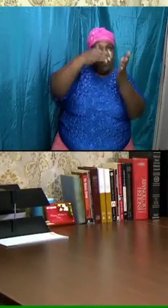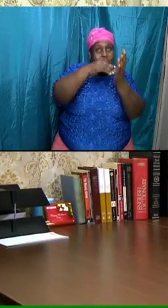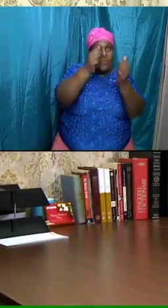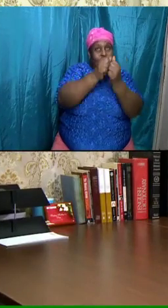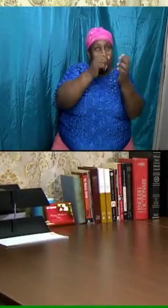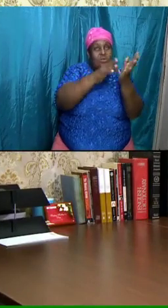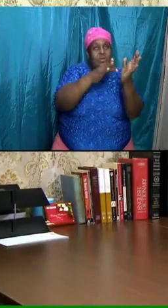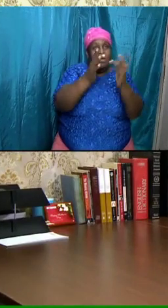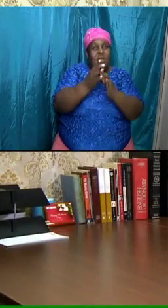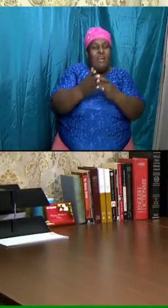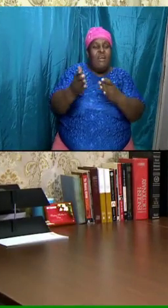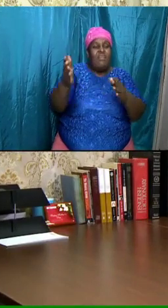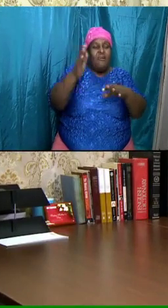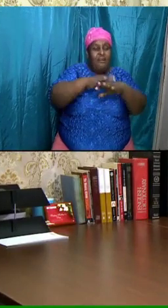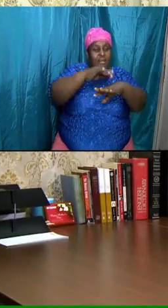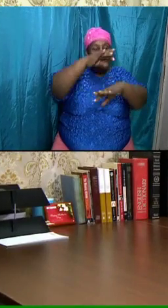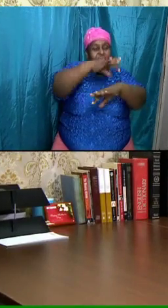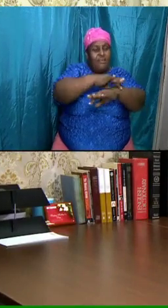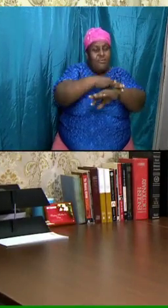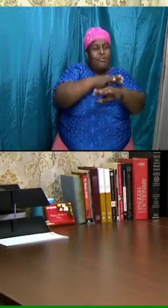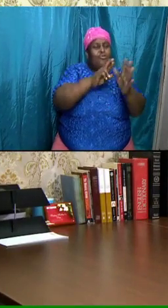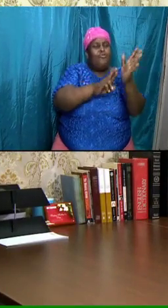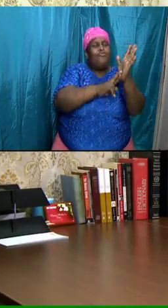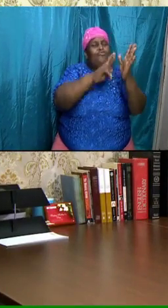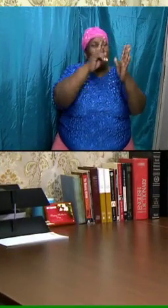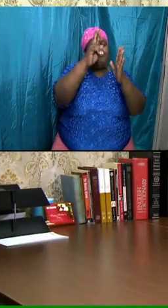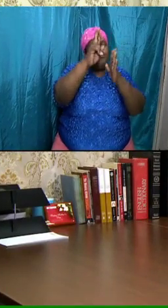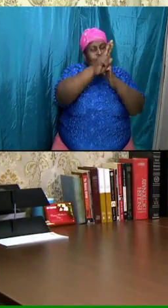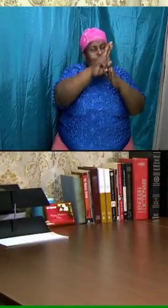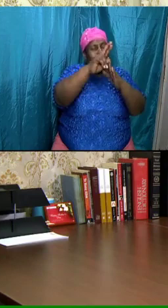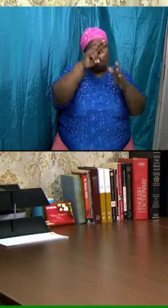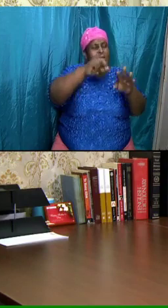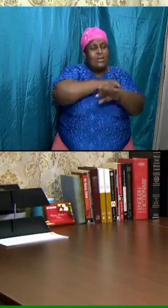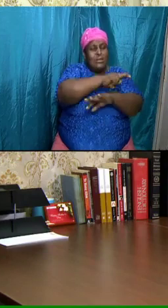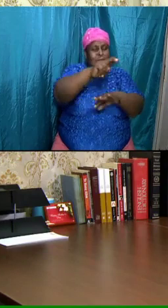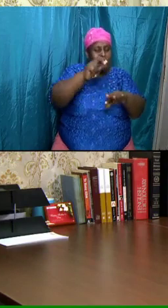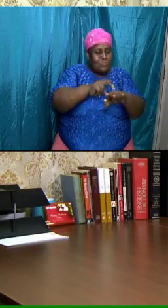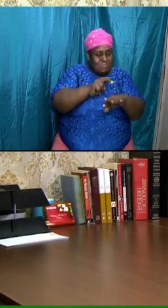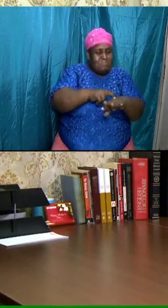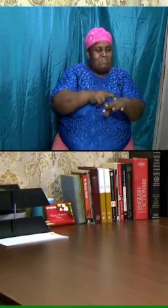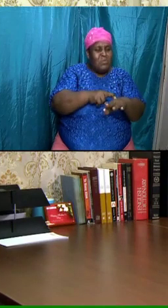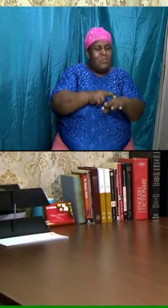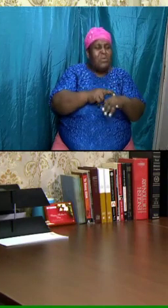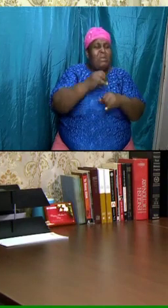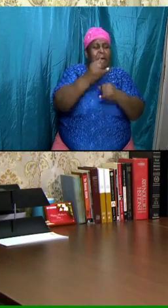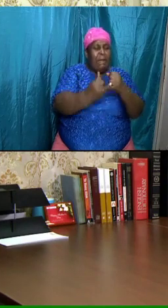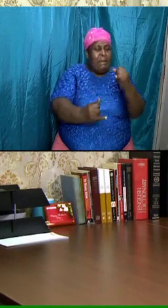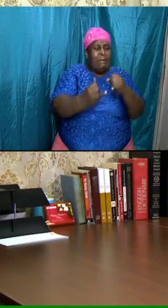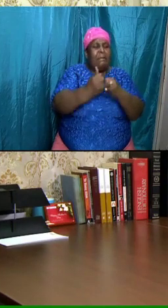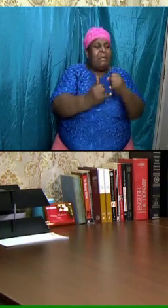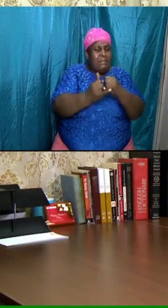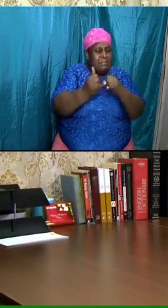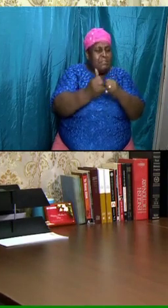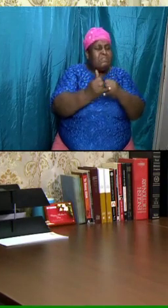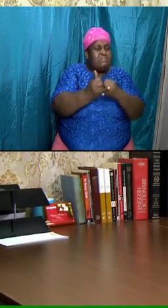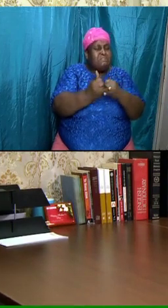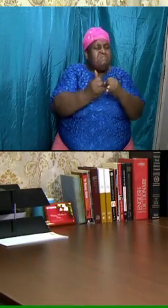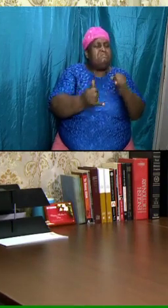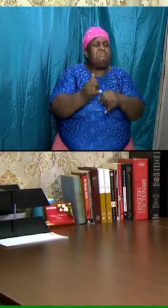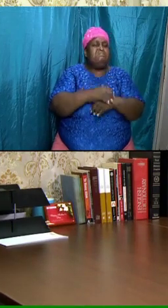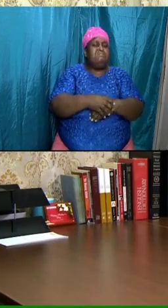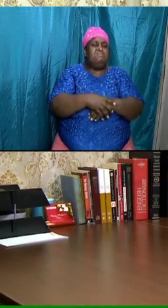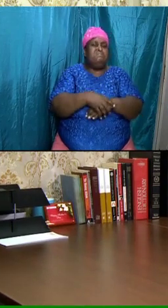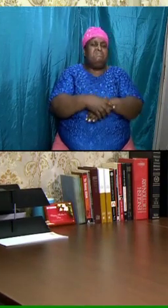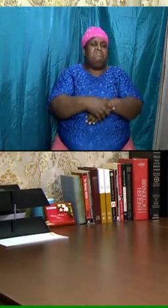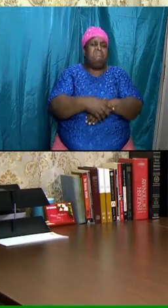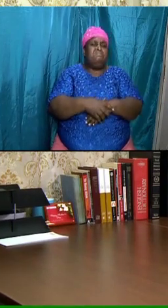with a rod of iron I say this to say the chart is coming down and we